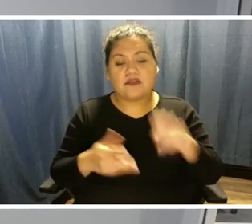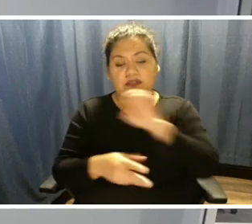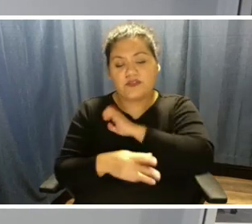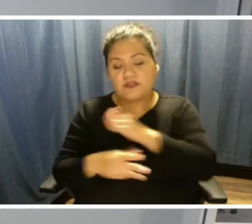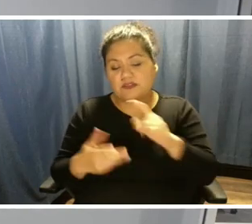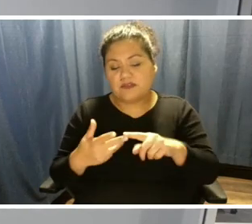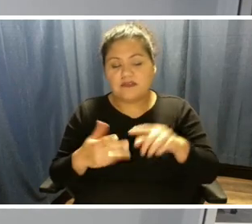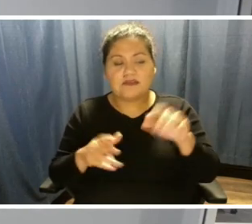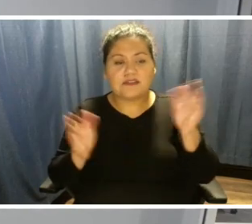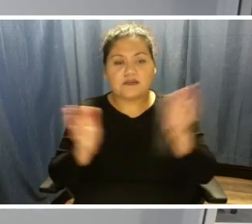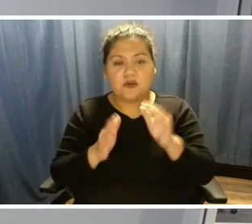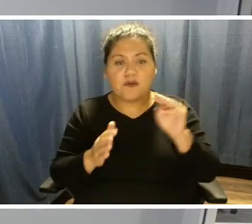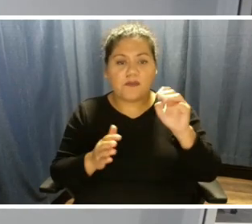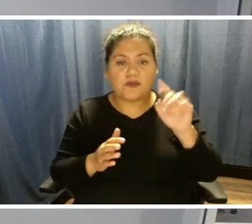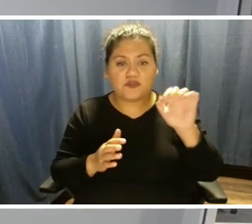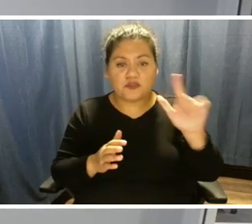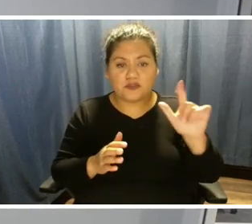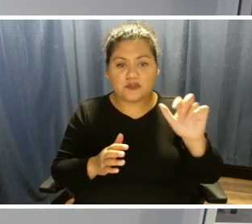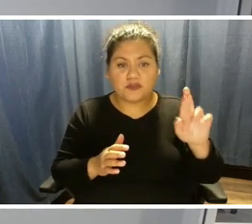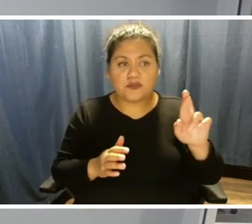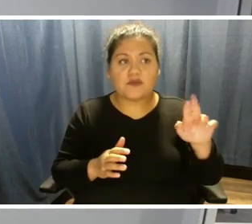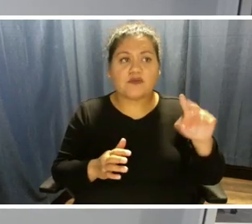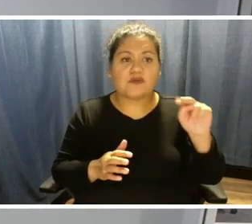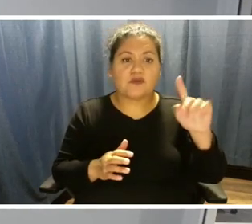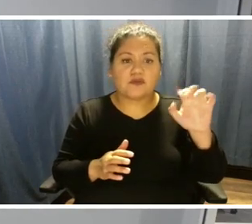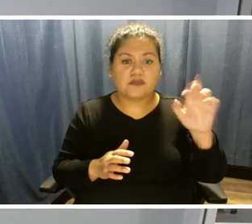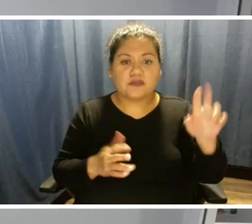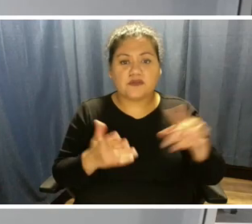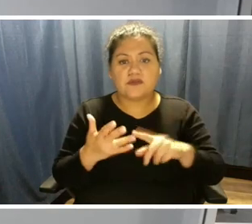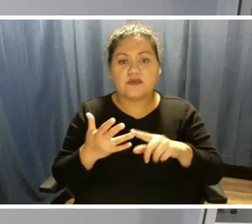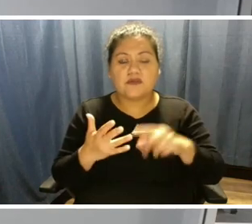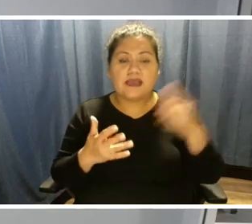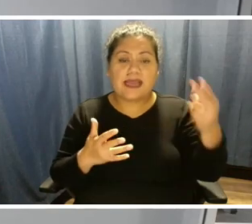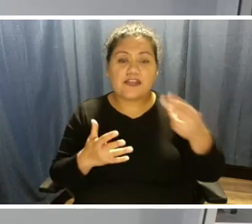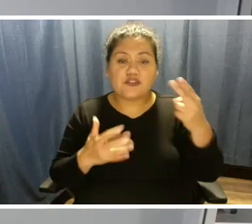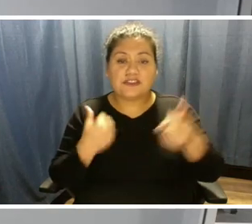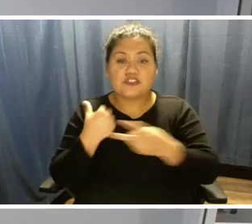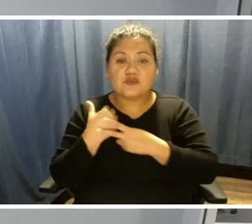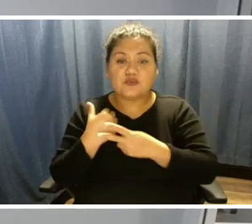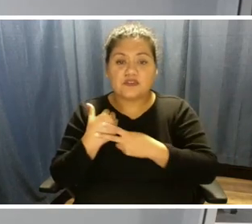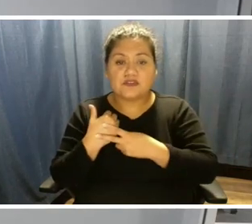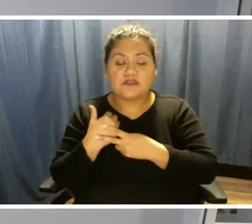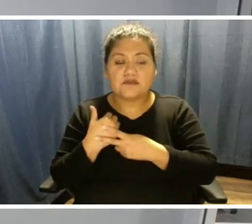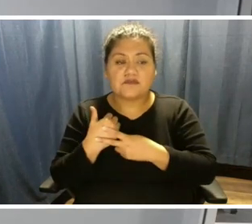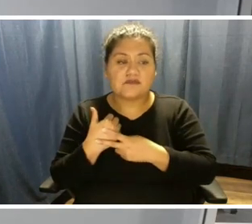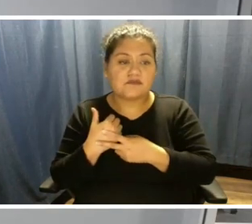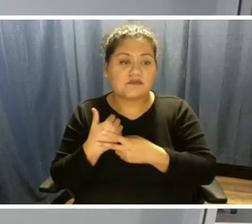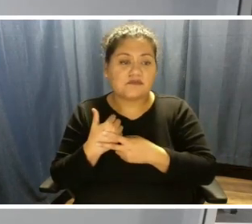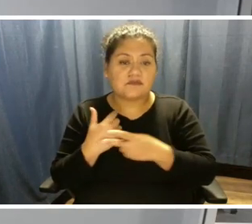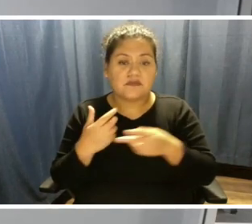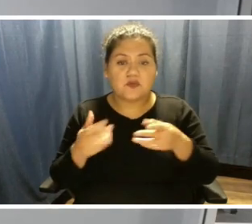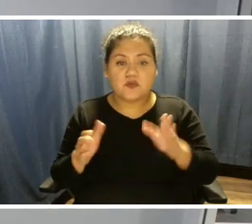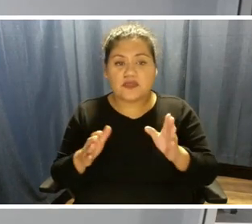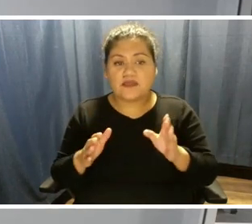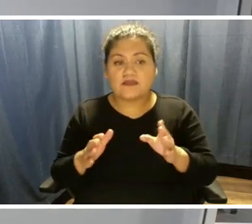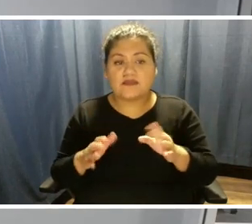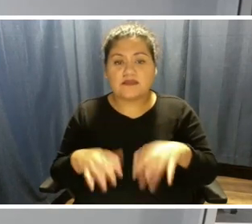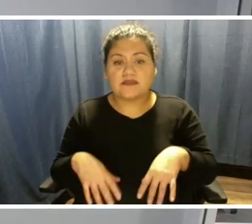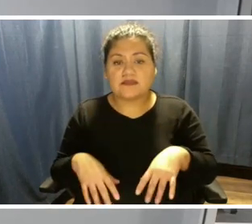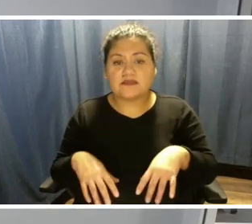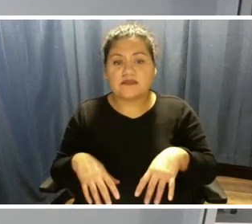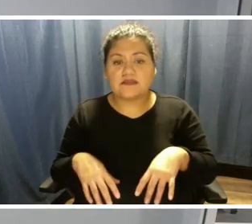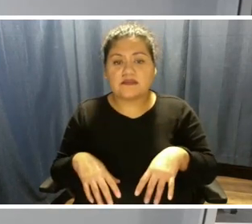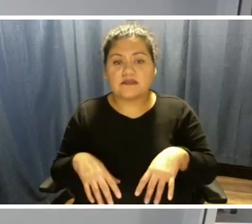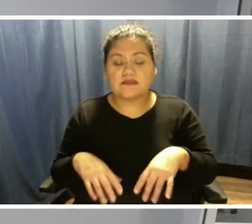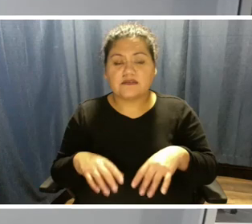nuclear. We've talked about hydrogen storage as a way to actually take excess